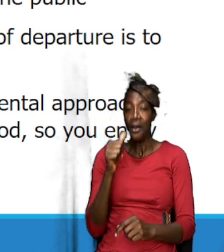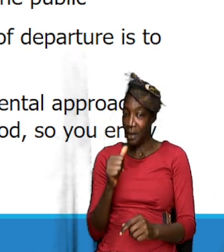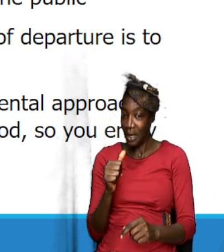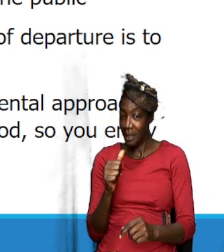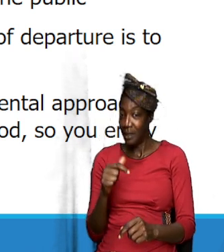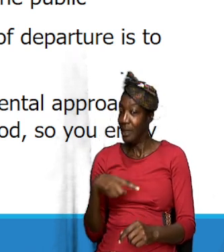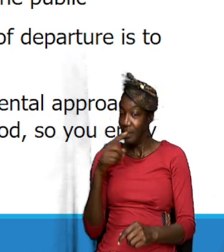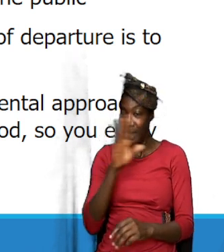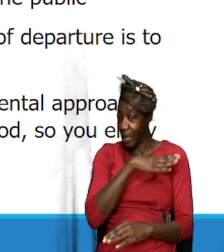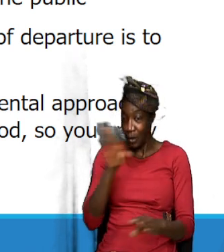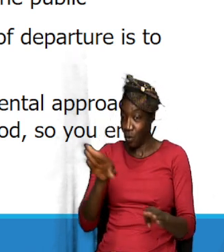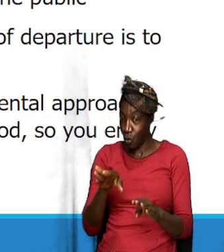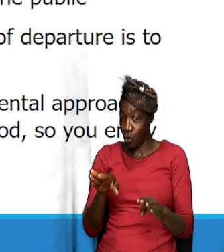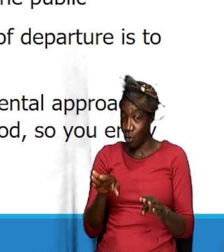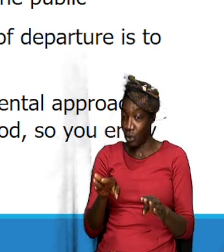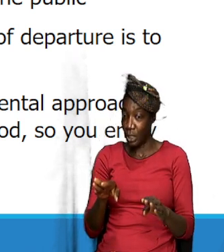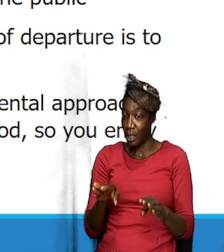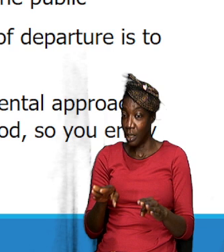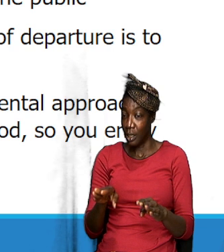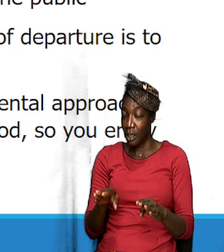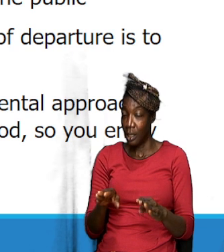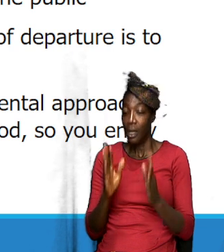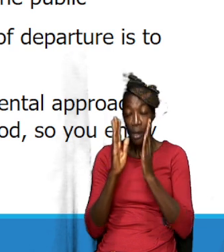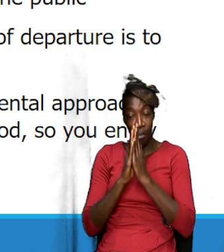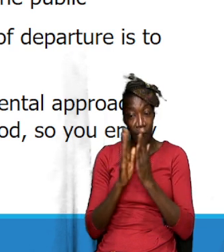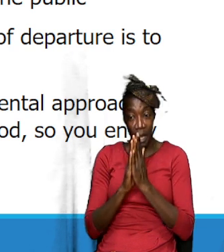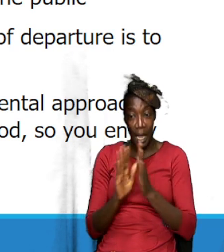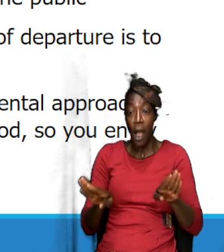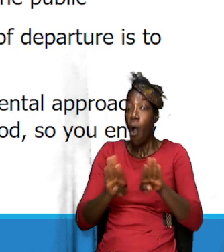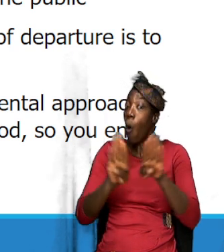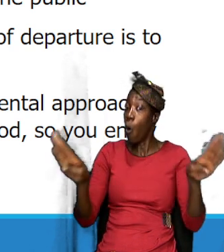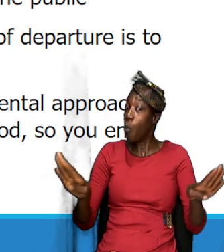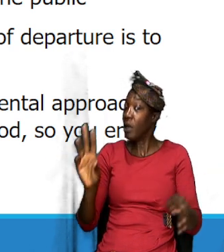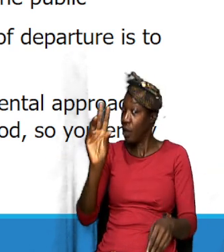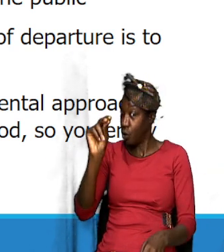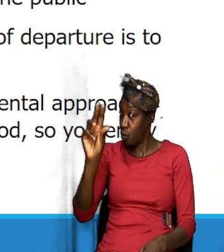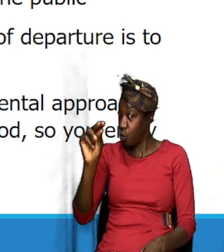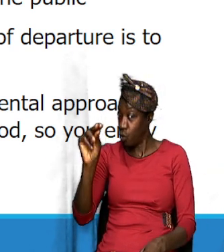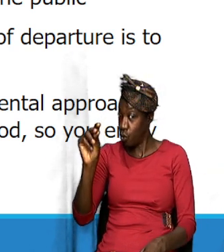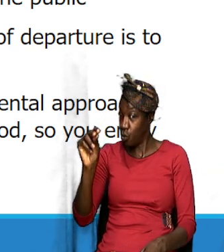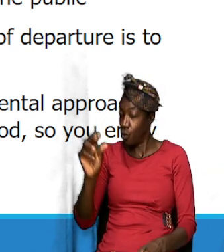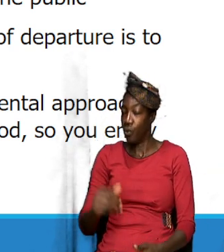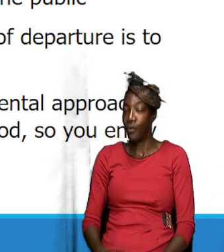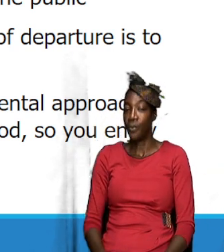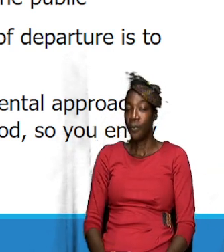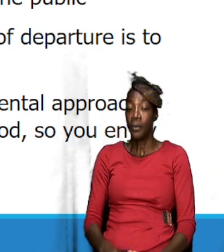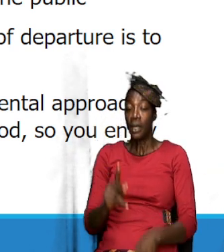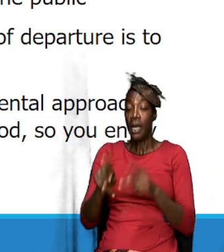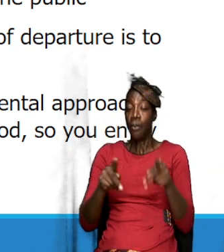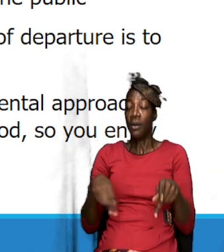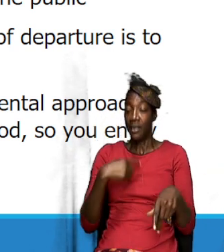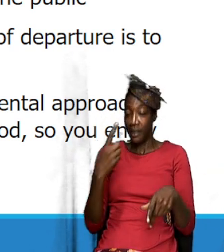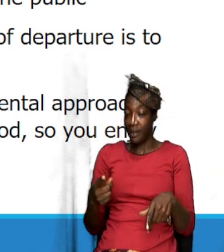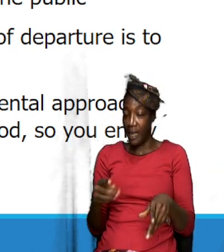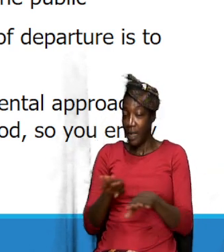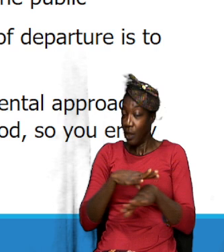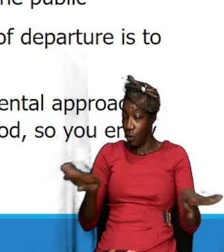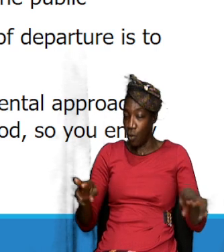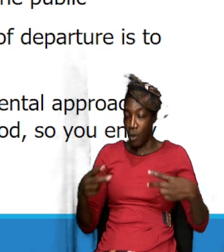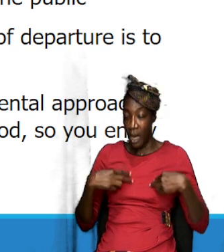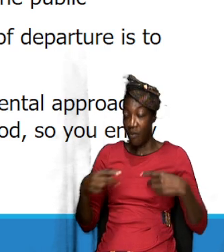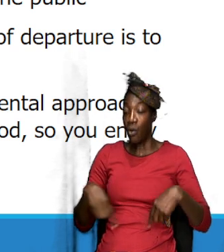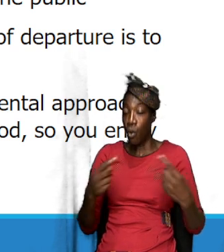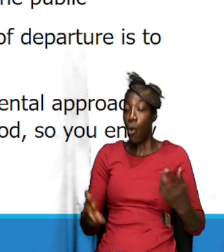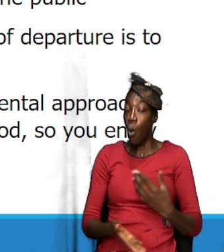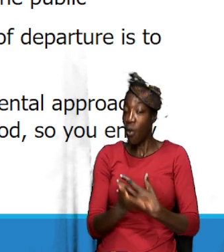so the story of the guy said, you know, he would go there literally to pray and I was saying, you know, you don't literally have to go there,